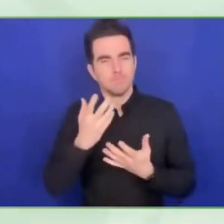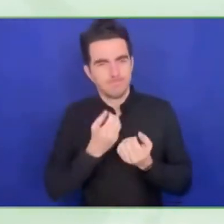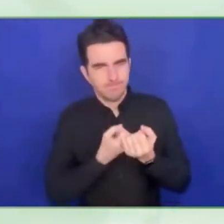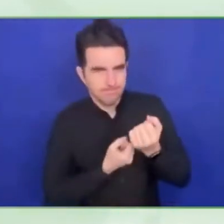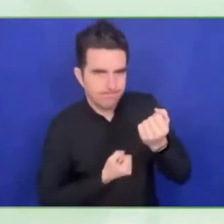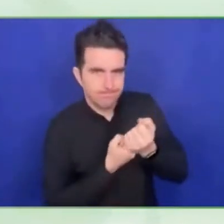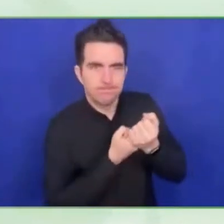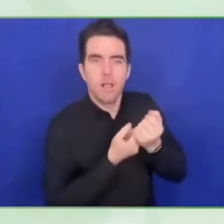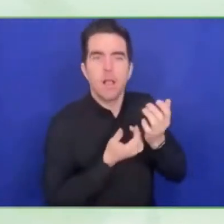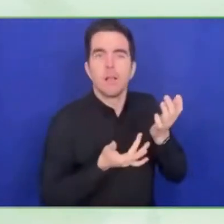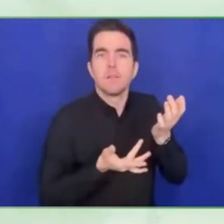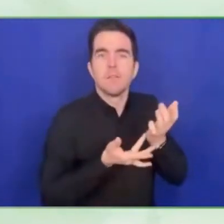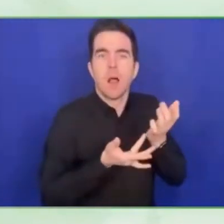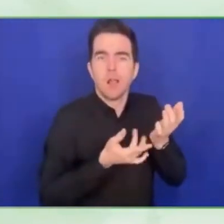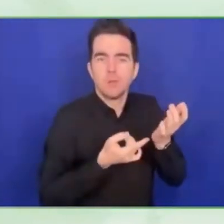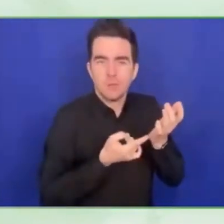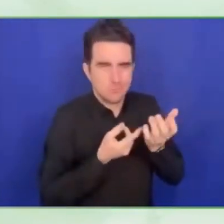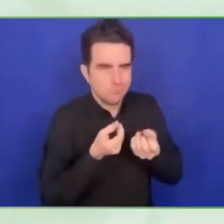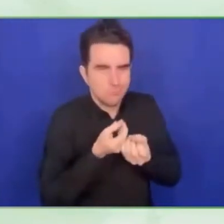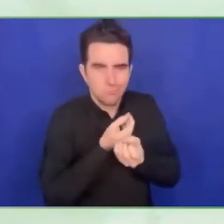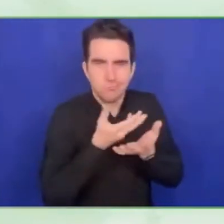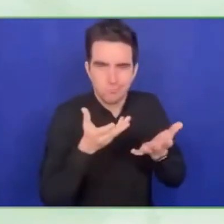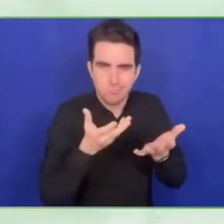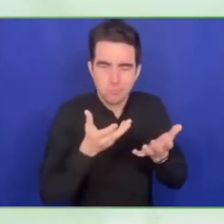Martin here. I'm not at the podium.